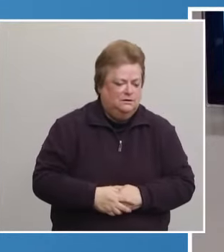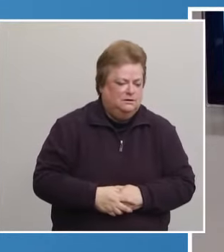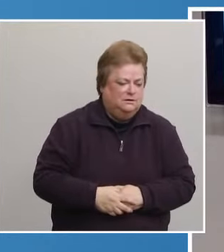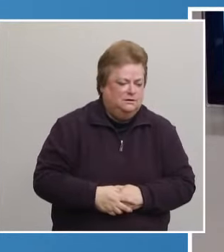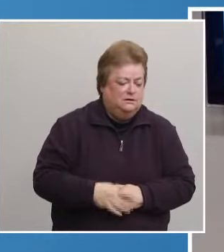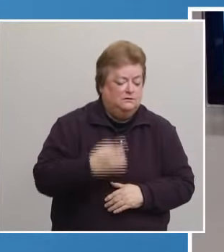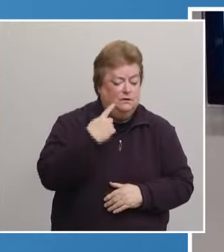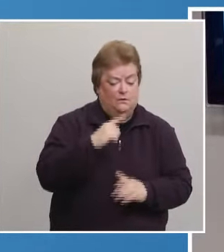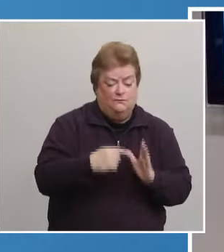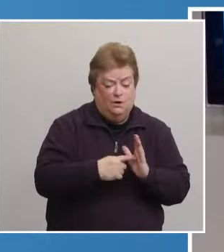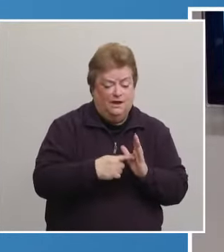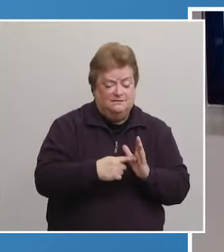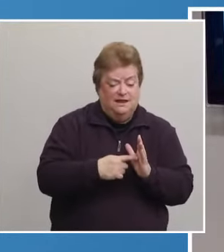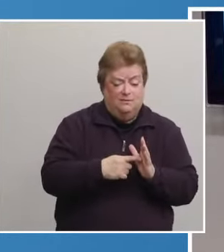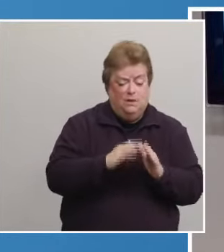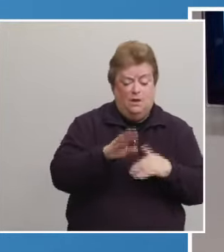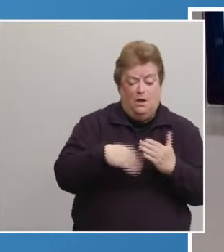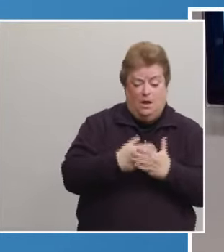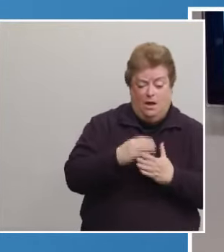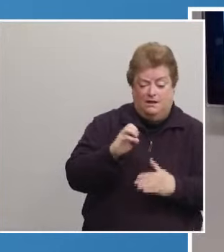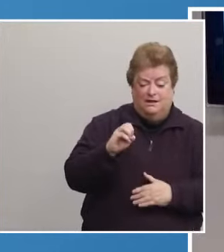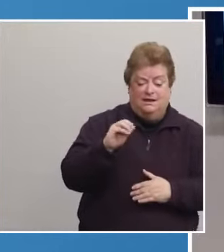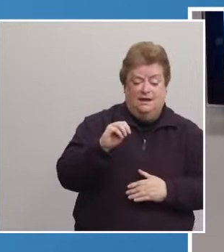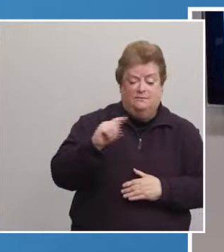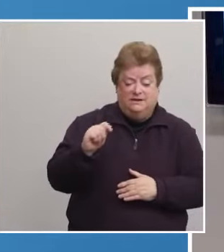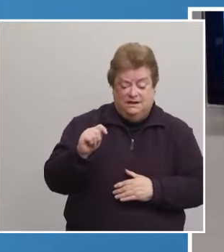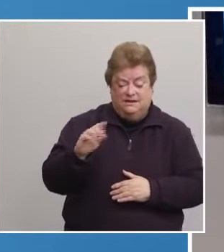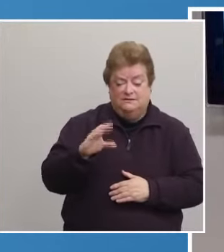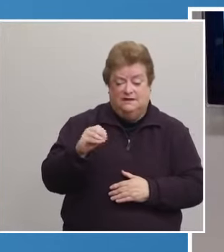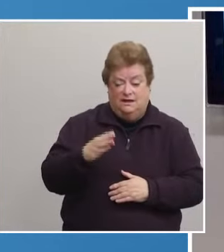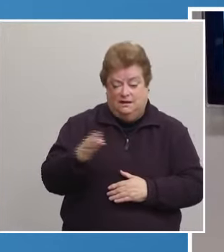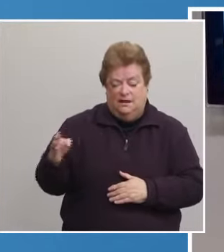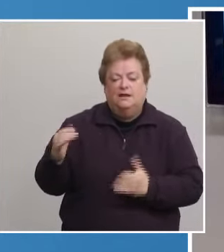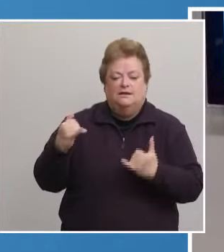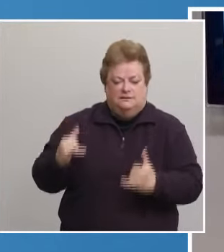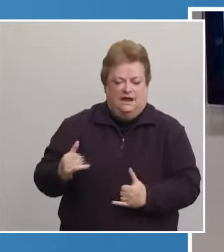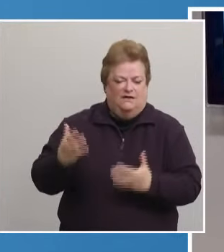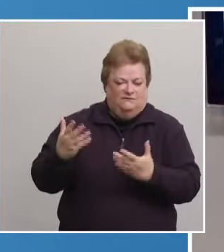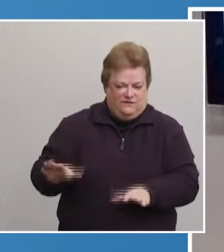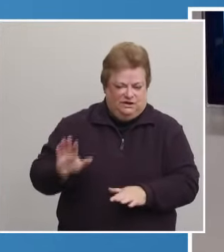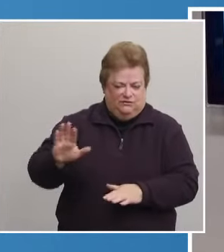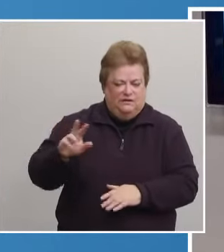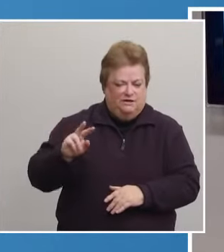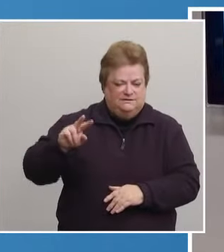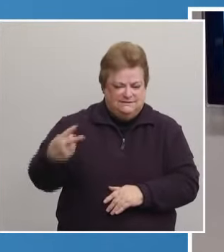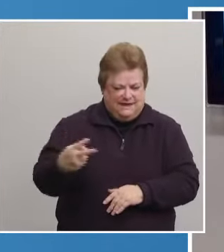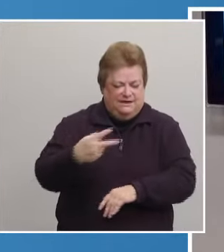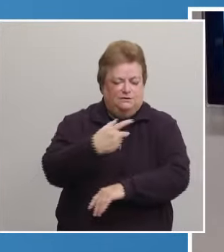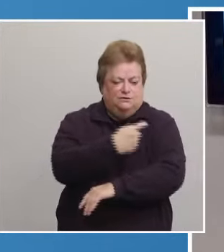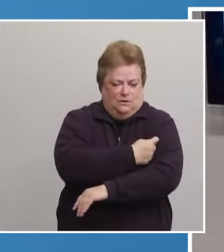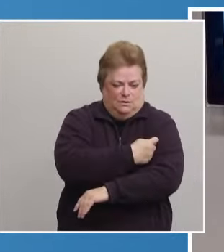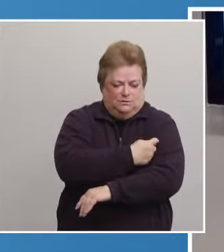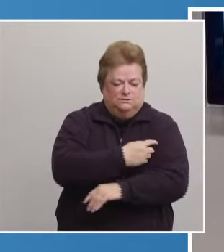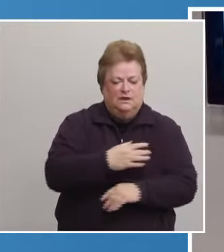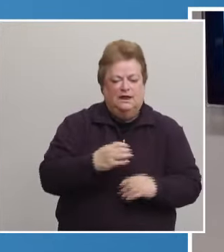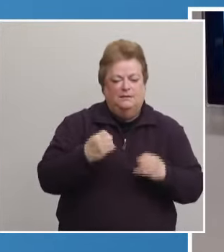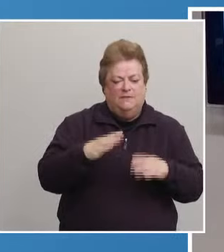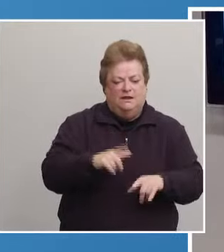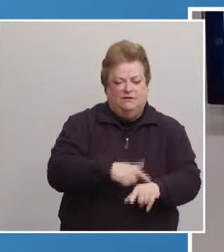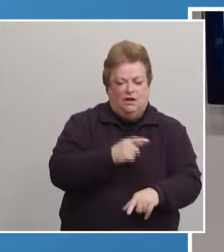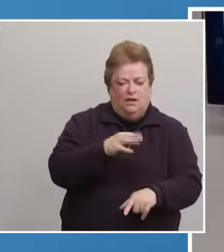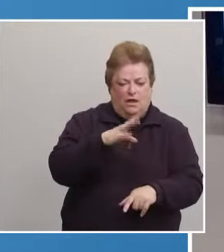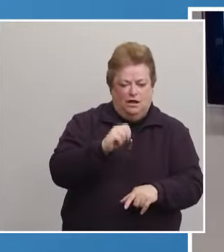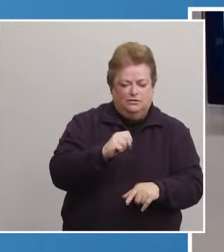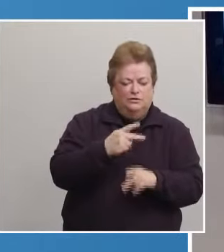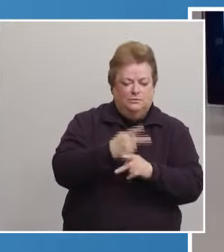So for example, all of our EMTs and those are completed their second dose. And many of our long-term cares and